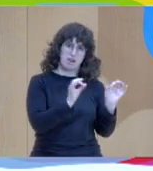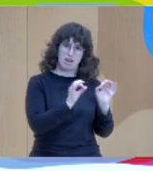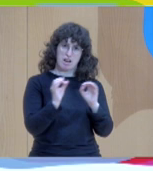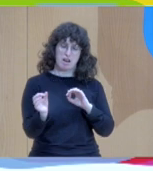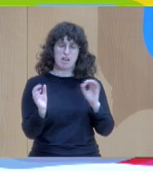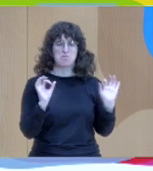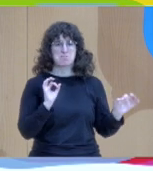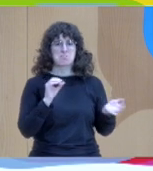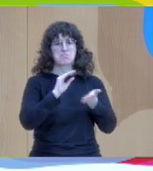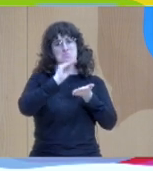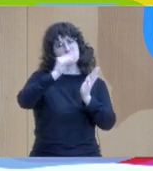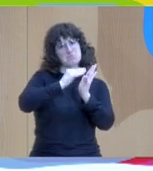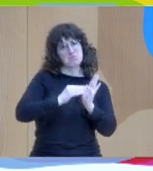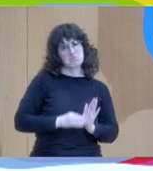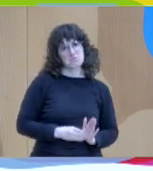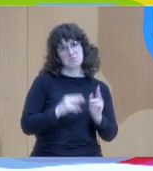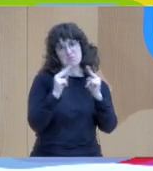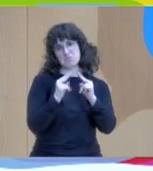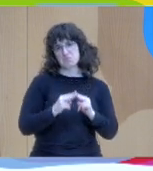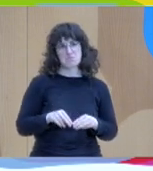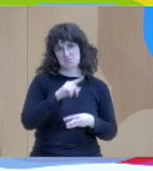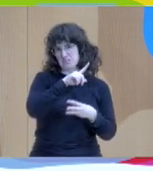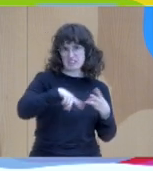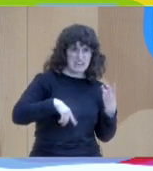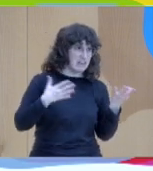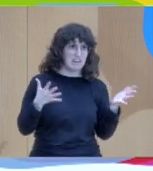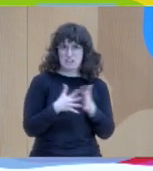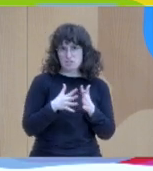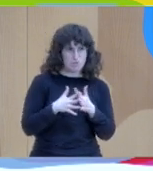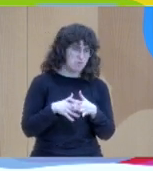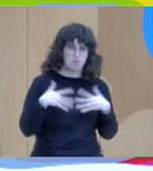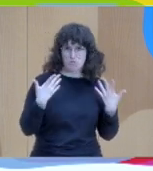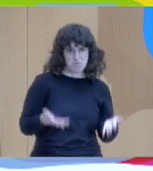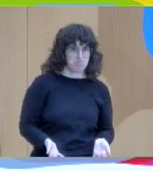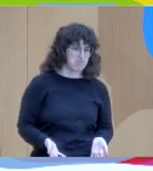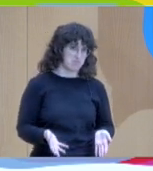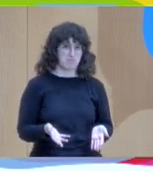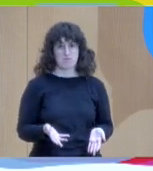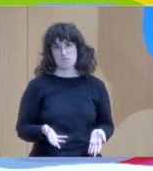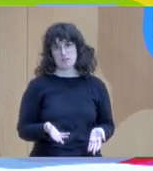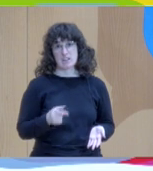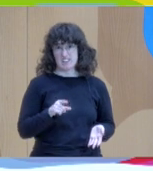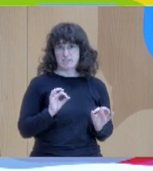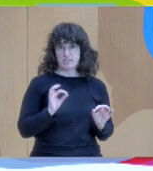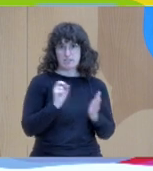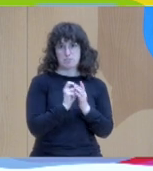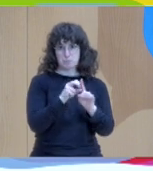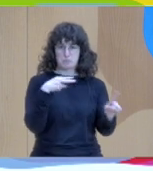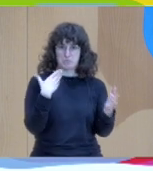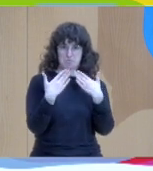and listening or structure is this a dialogical approach so